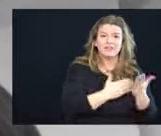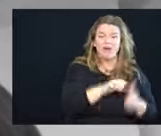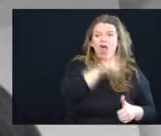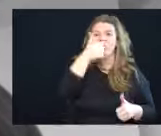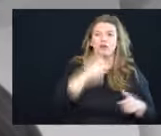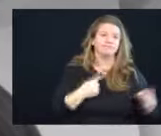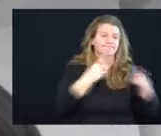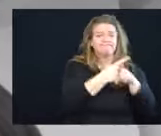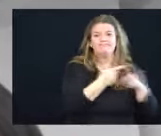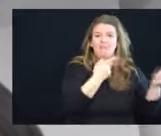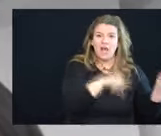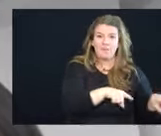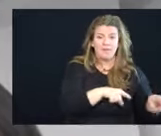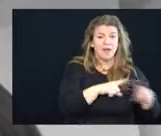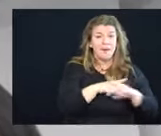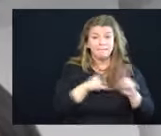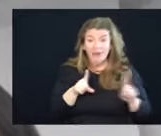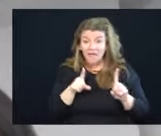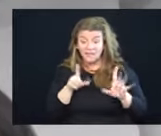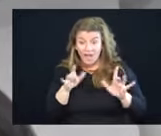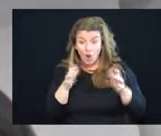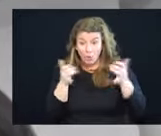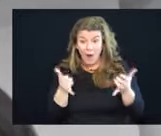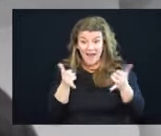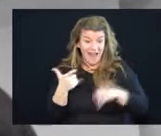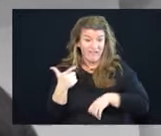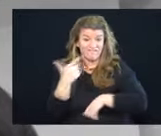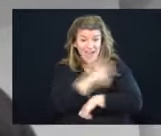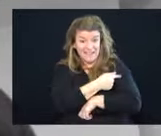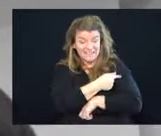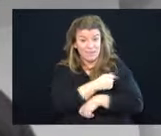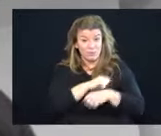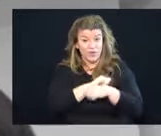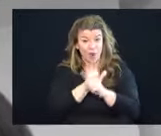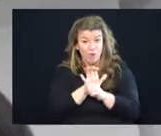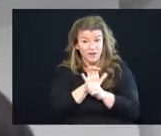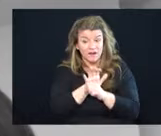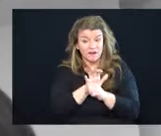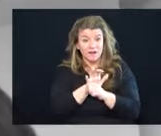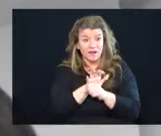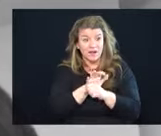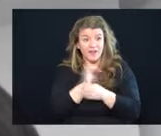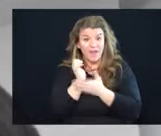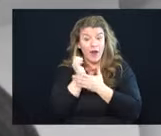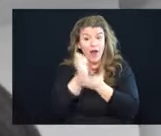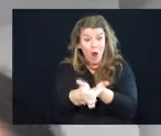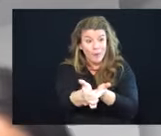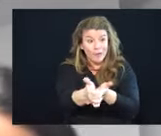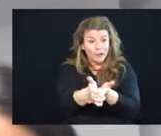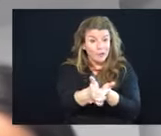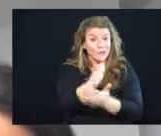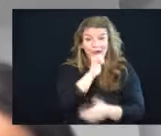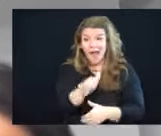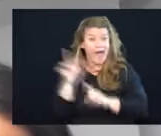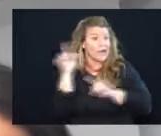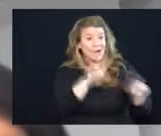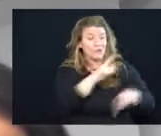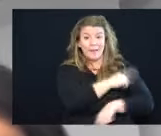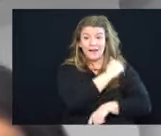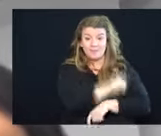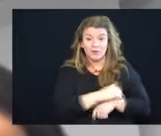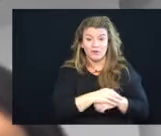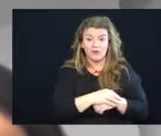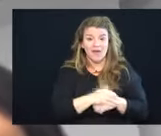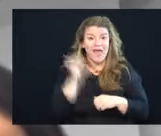effects. But vaccines right now, especially with COVID, they are helping you stay out of the hospital. And I know a lot of